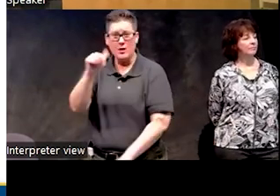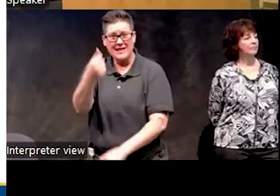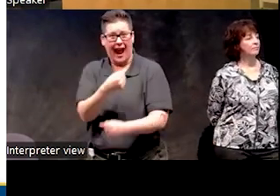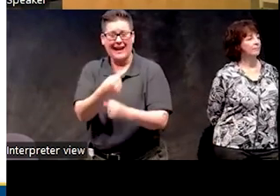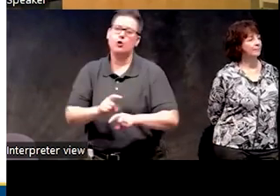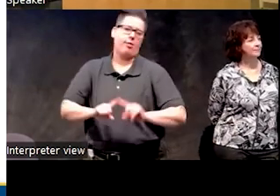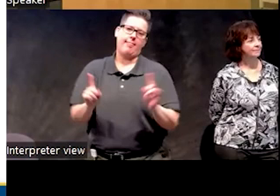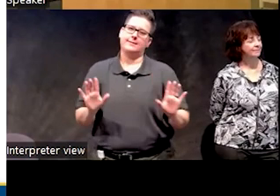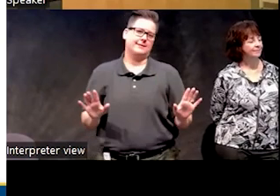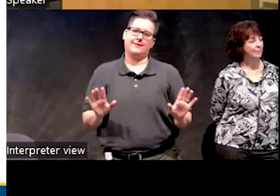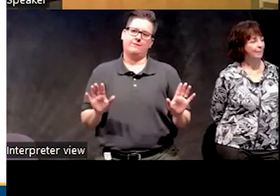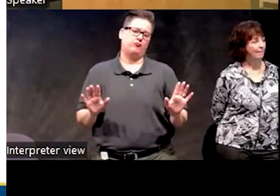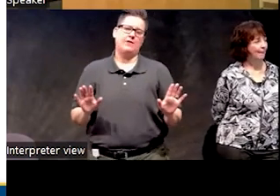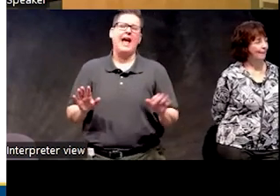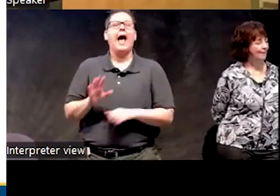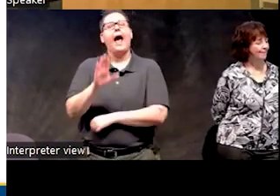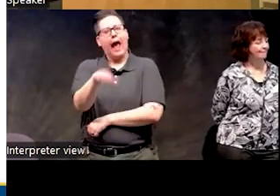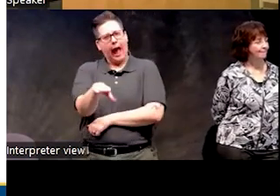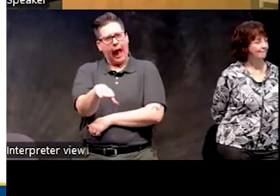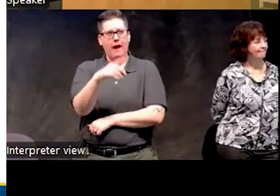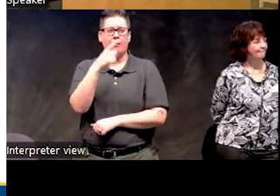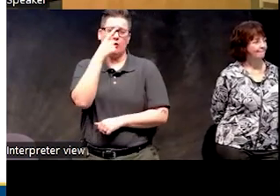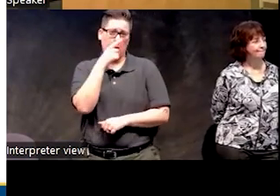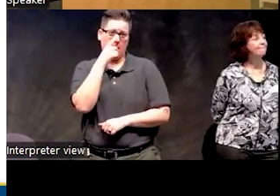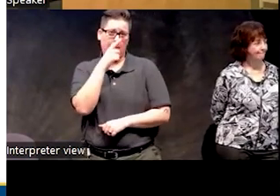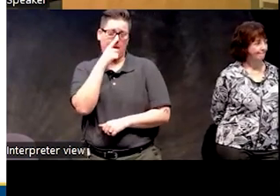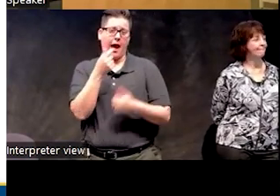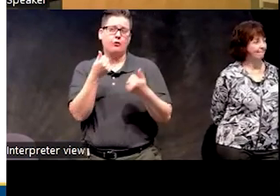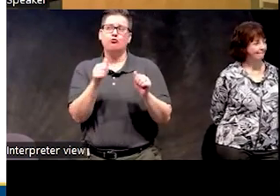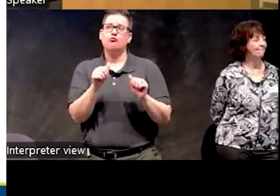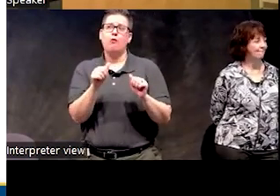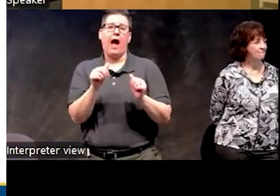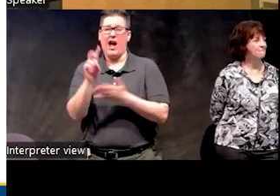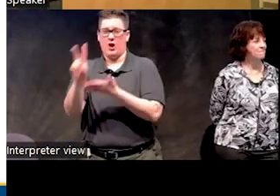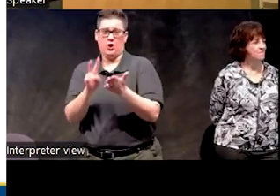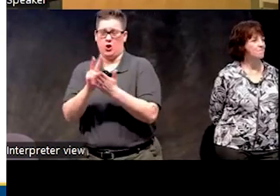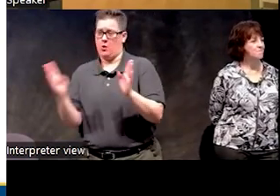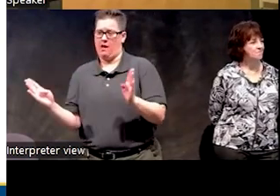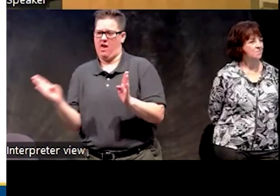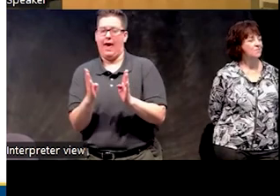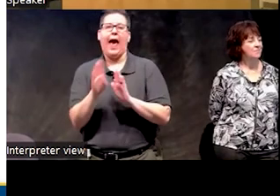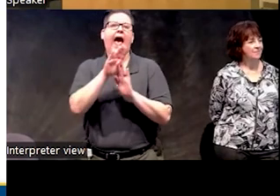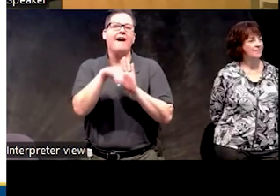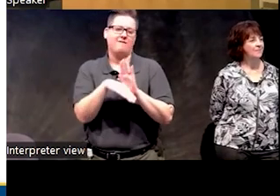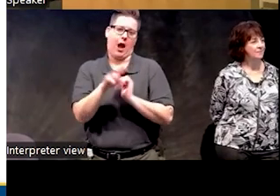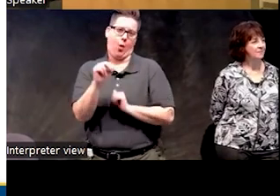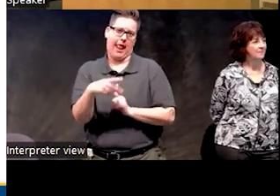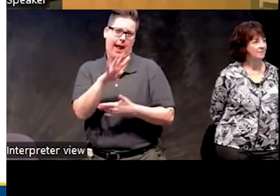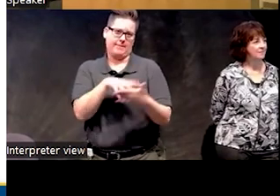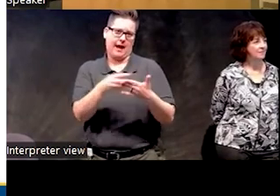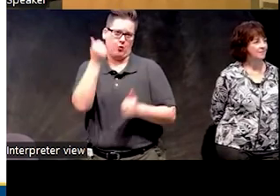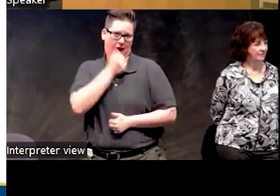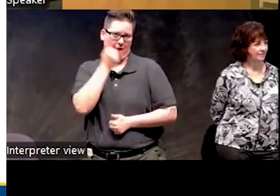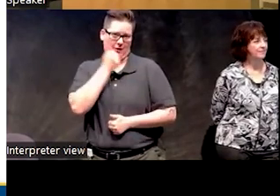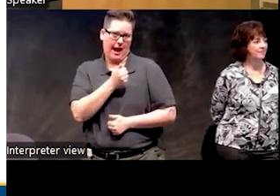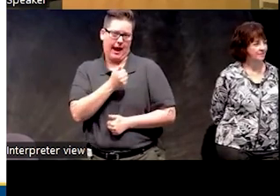completely different story than it's, Hey, can you give me a 30 minute nap that is scheduled, uh, every day, as opposed to